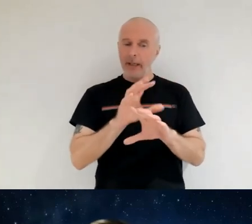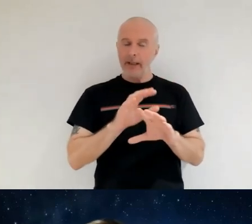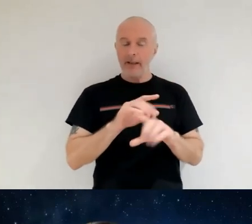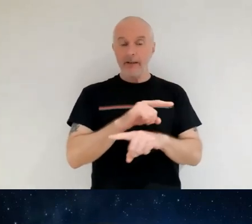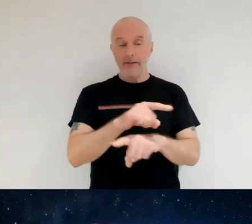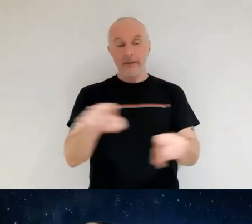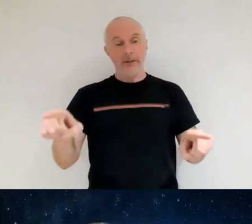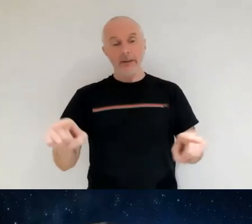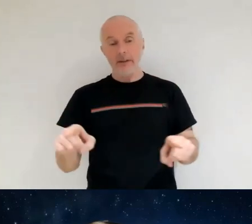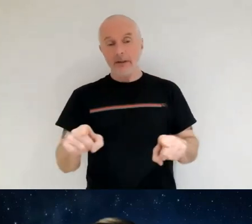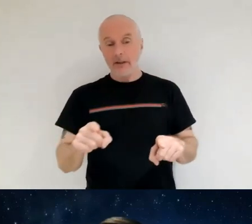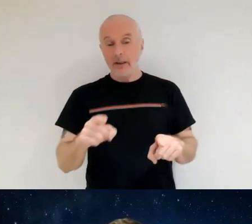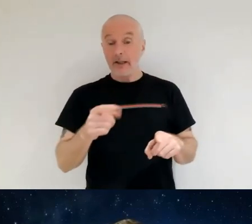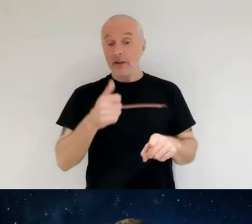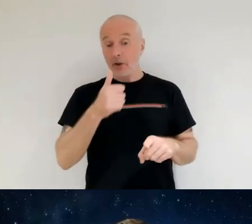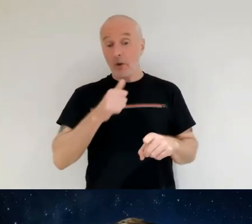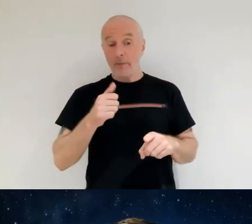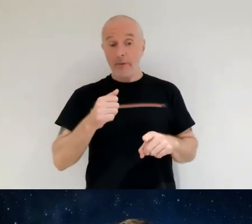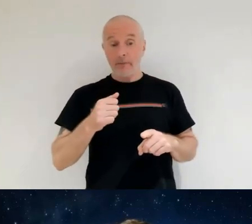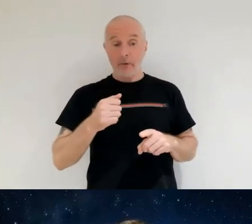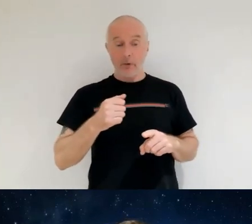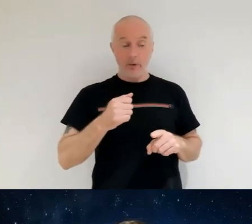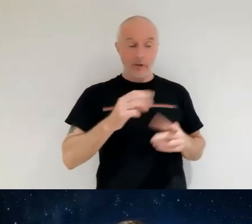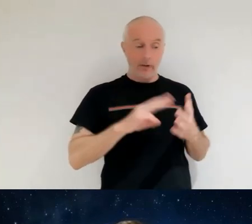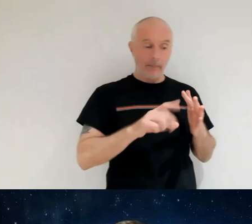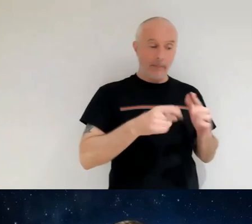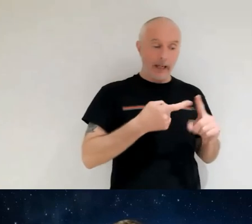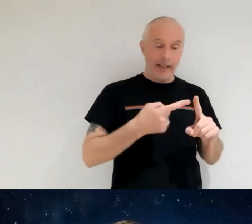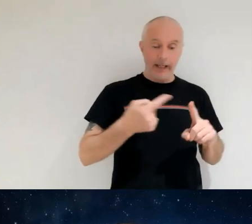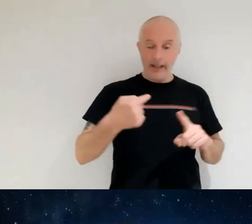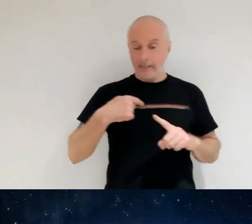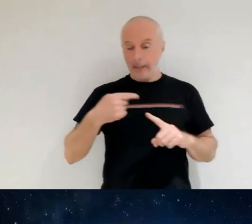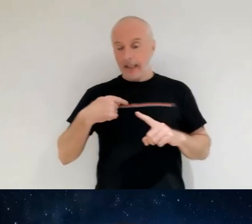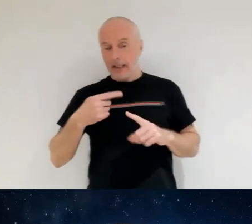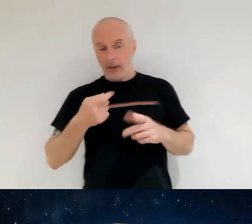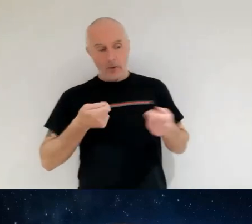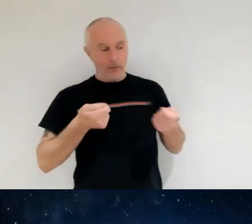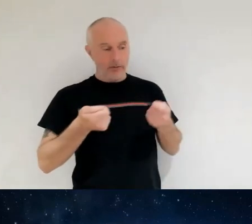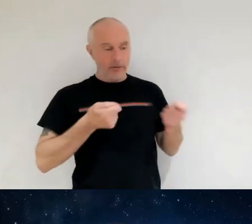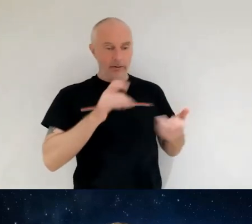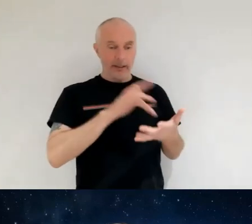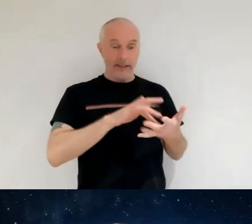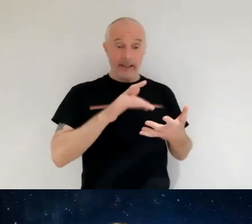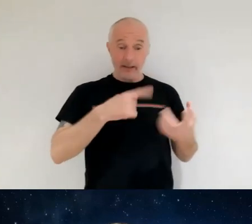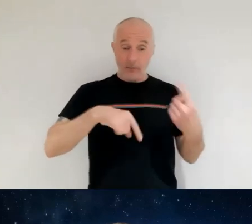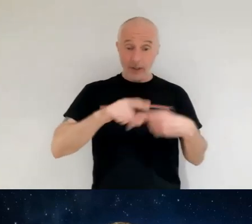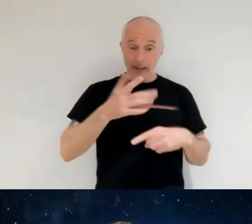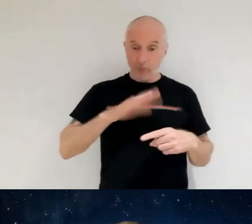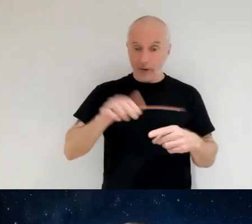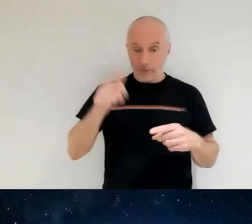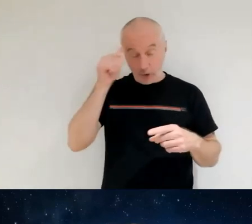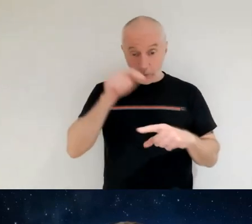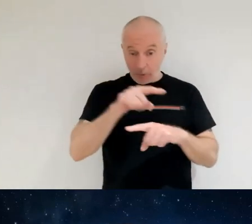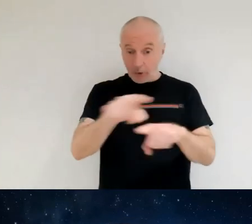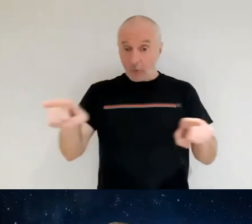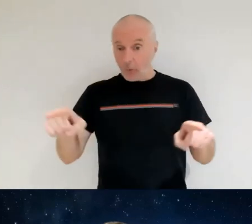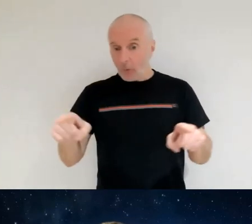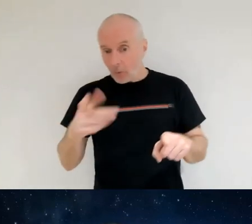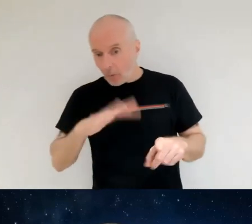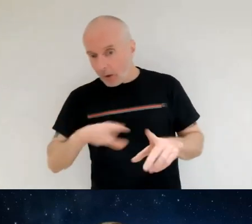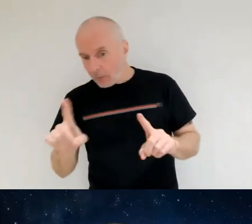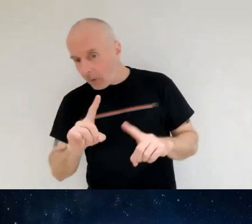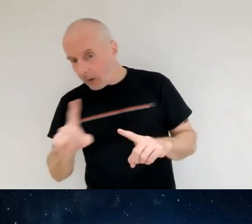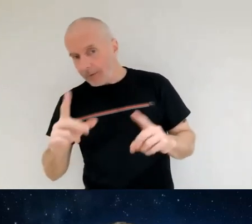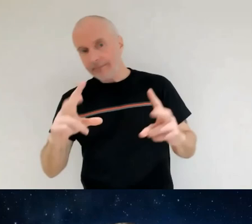that's particularly useful for mike and myself who run the center because we're also after what you want to hear so if there's a particular topic